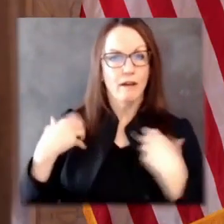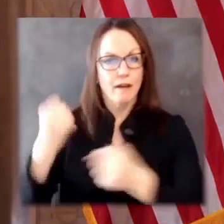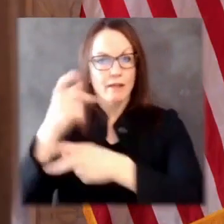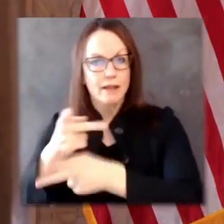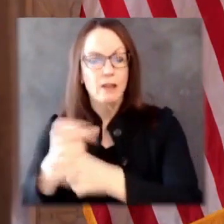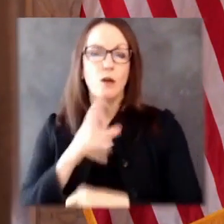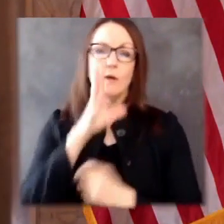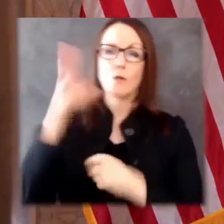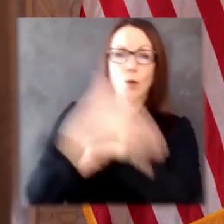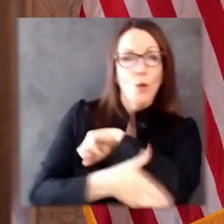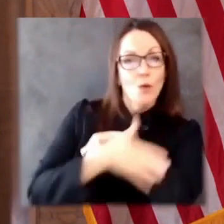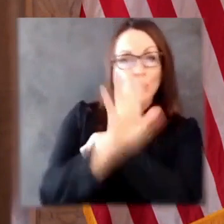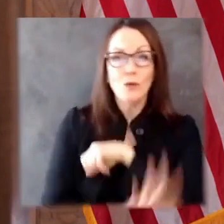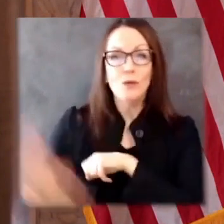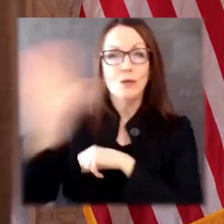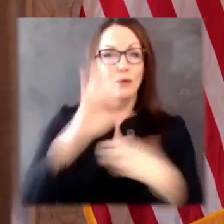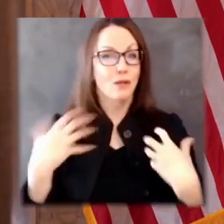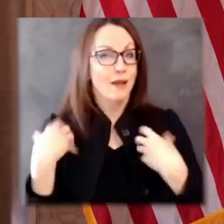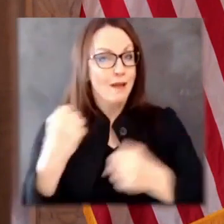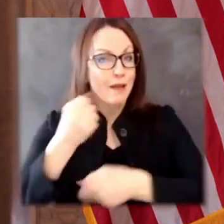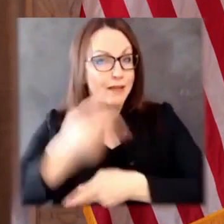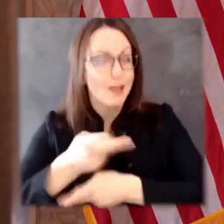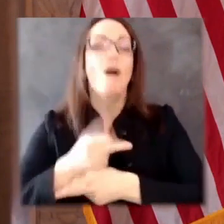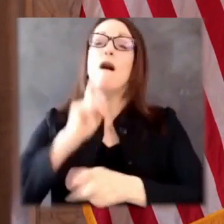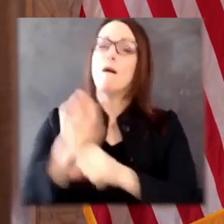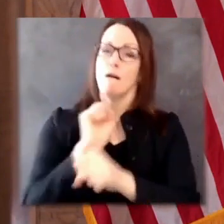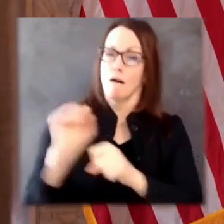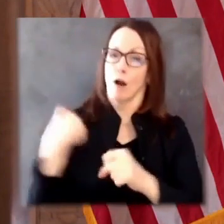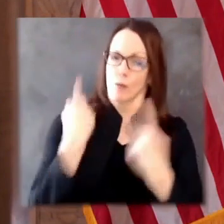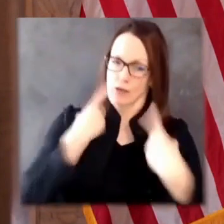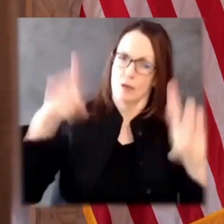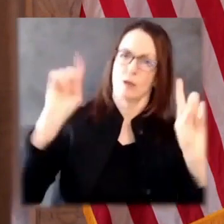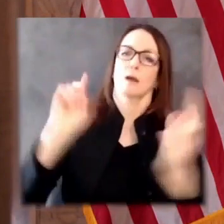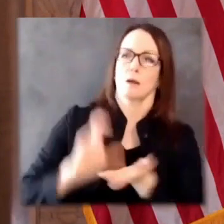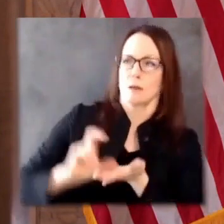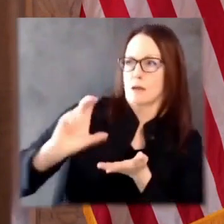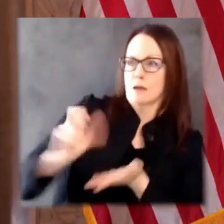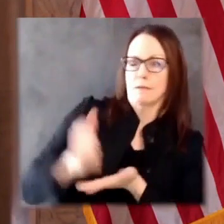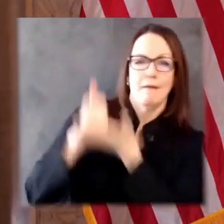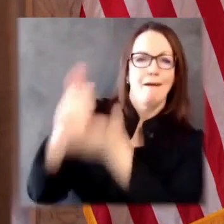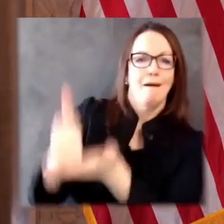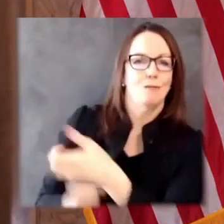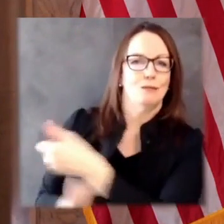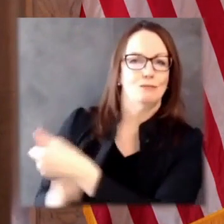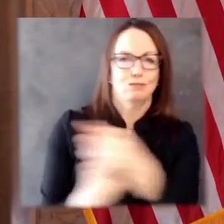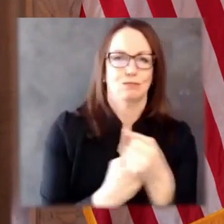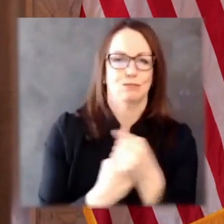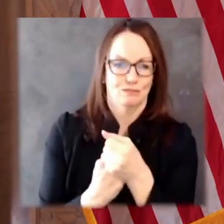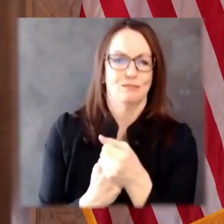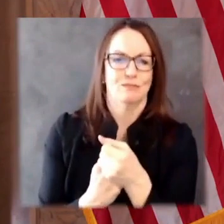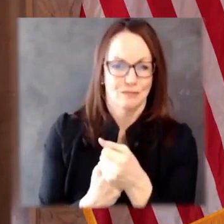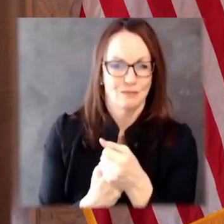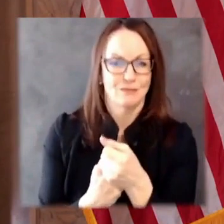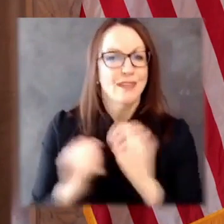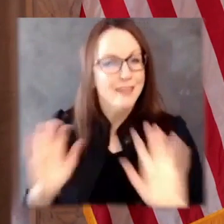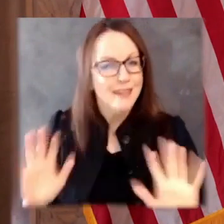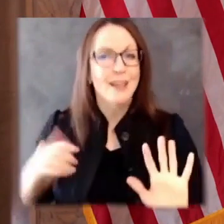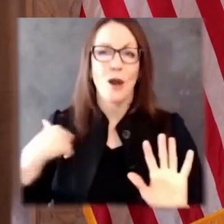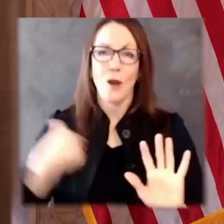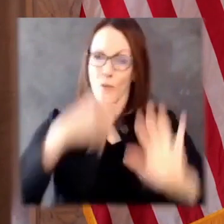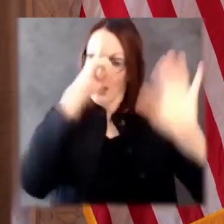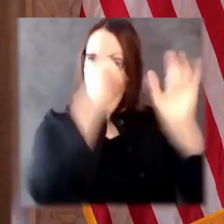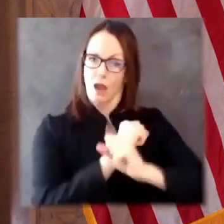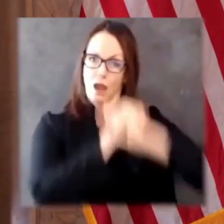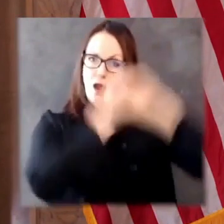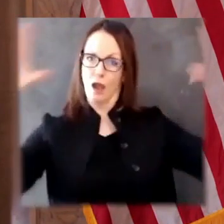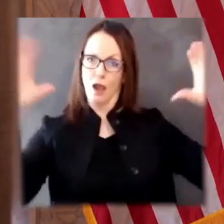So, we began 2020 with our sights set high. We are announcing a three-pronged plan to address